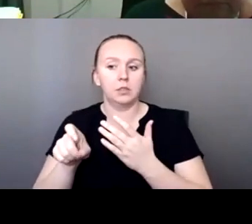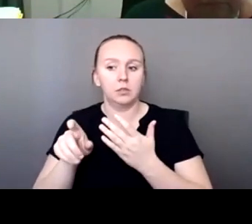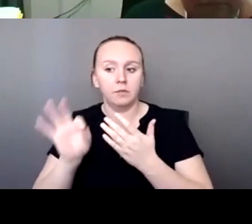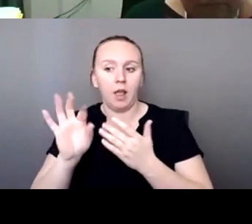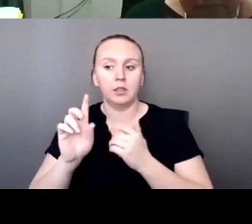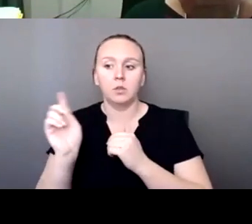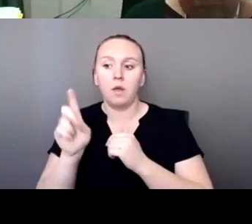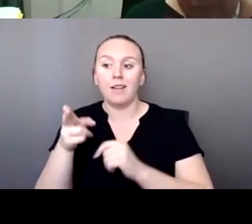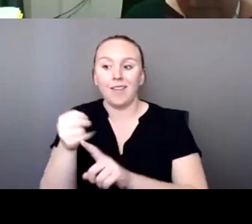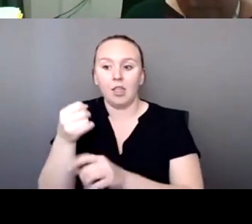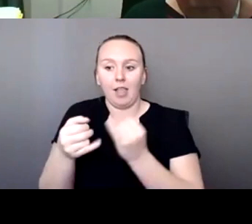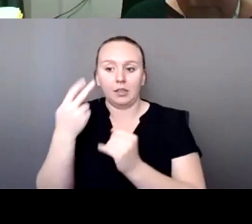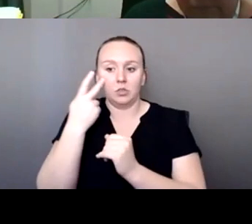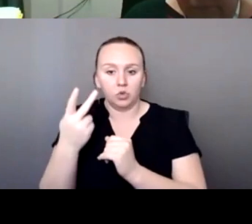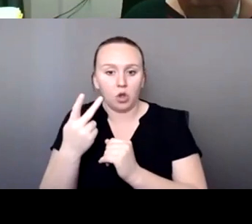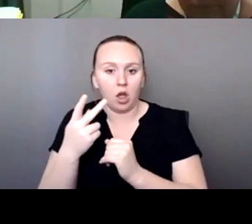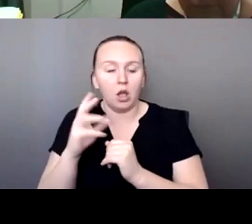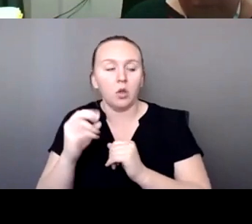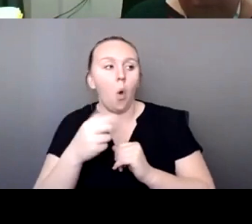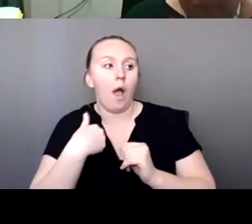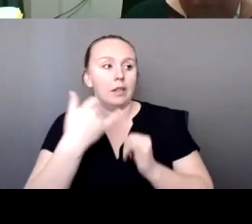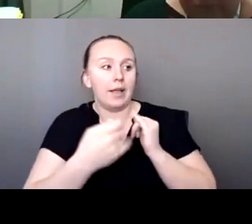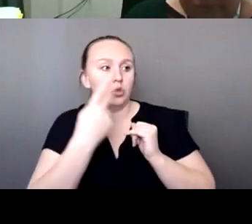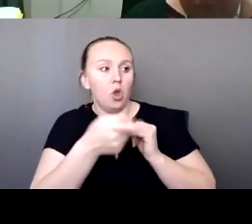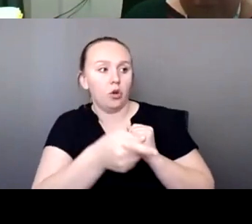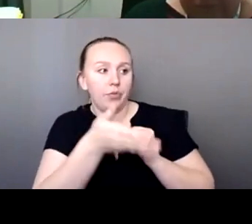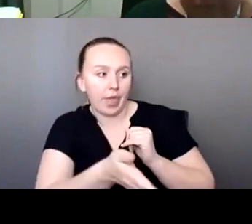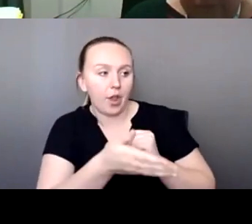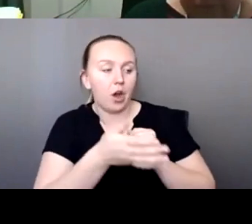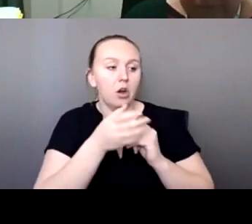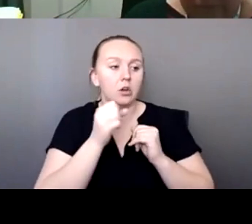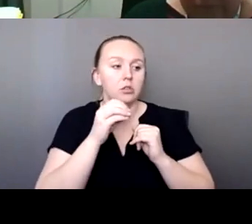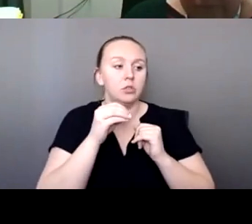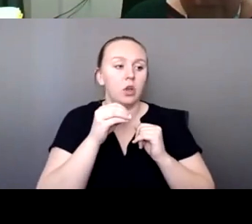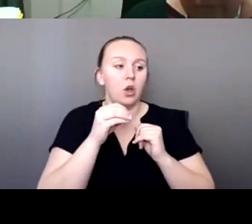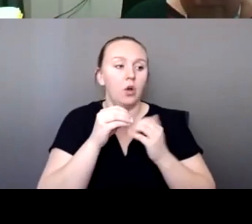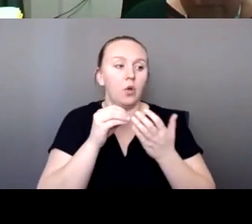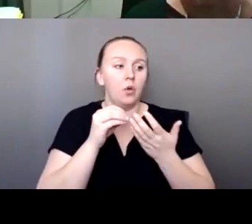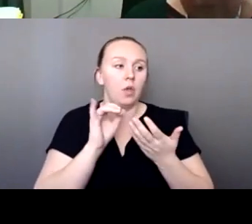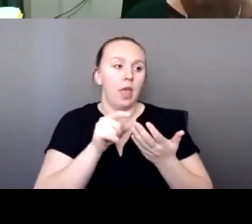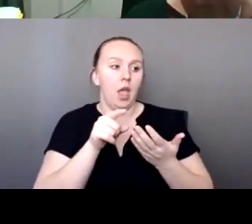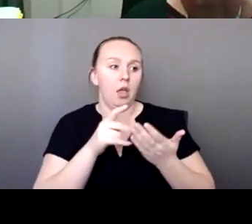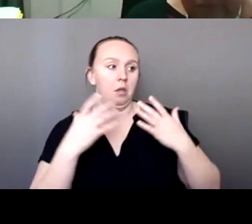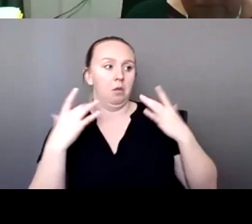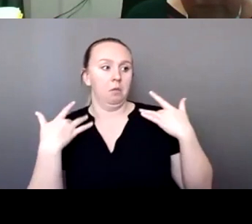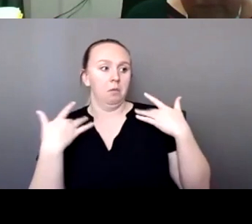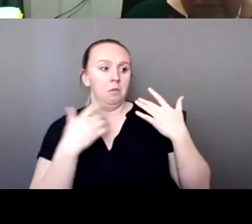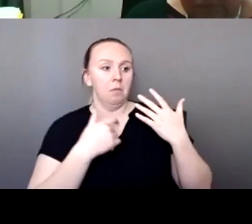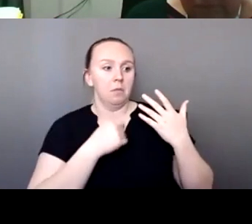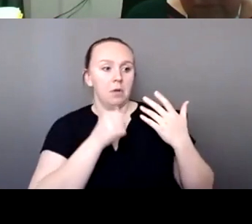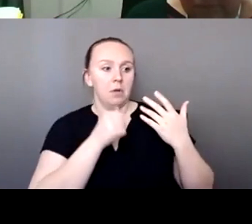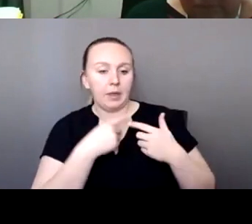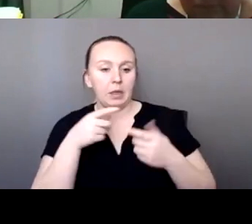him so that he's like, she was last seen here and, you know, um, taking the community's leads seriously.